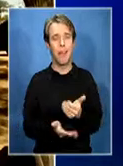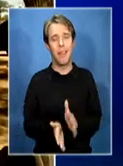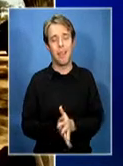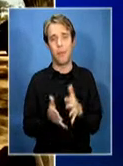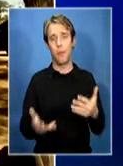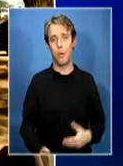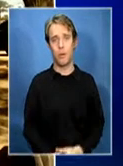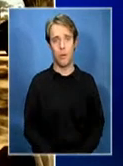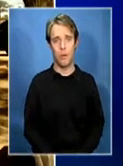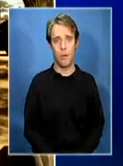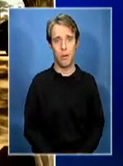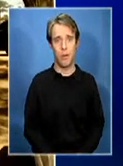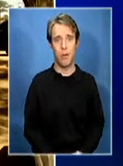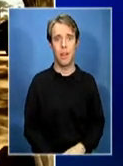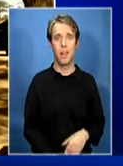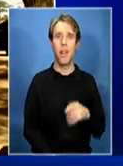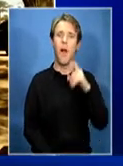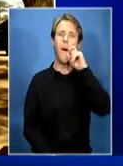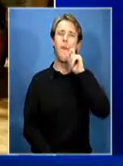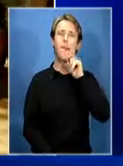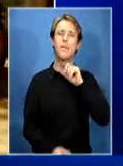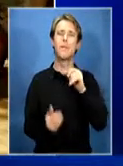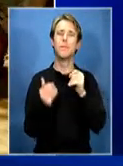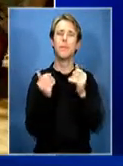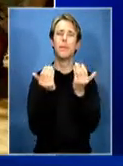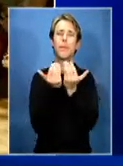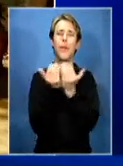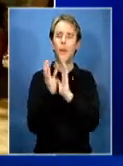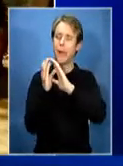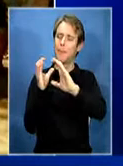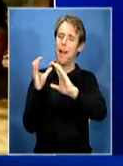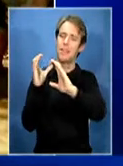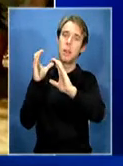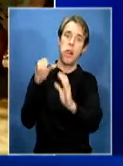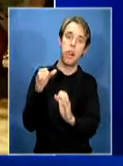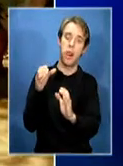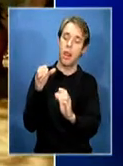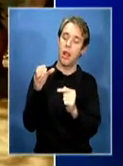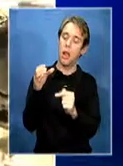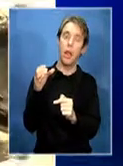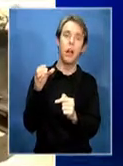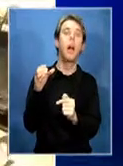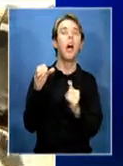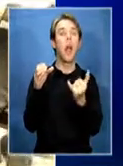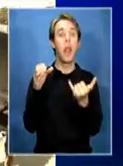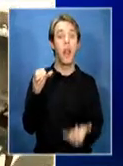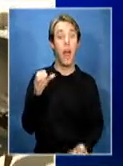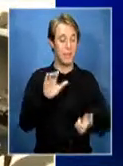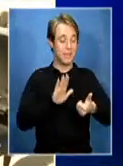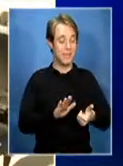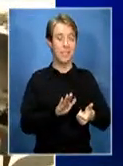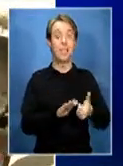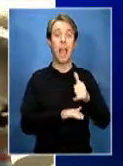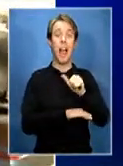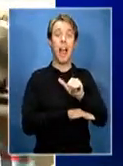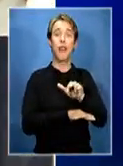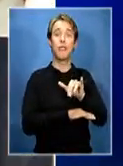An old abandoned school bus until necessity led to creativity. It's now home to six members of